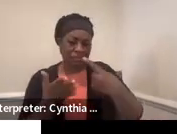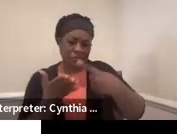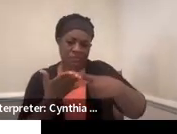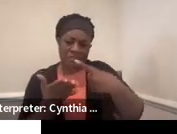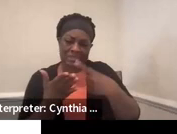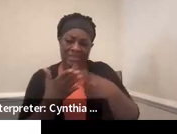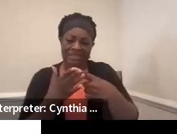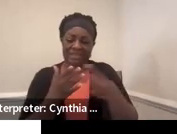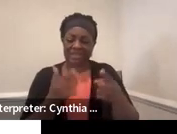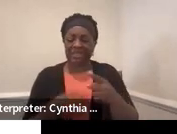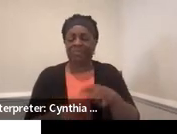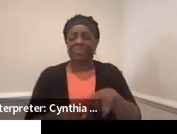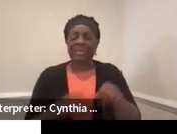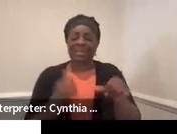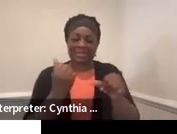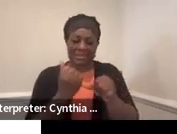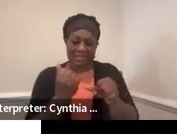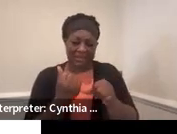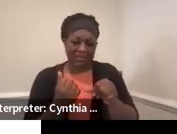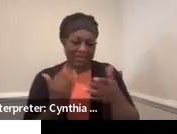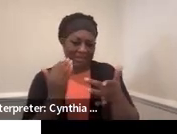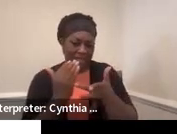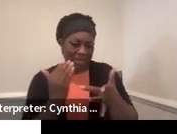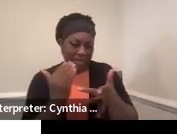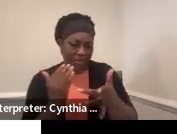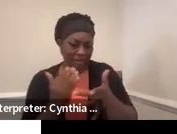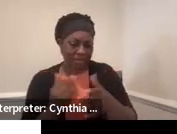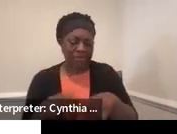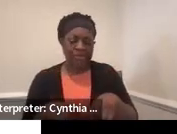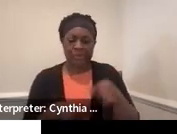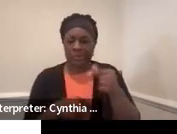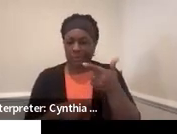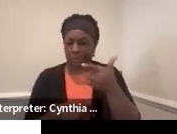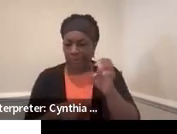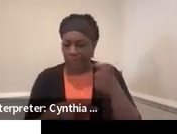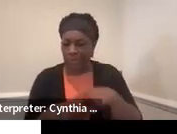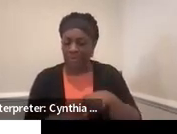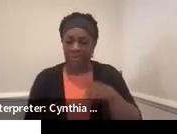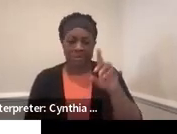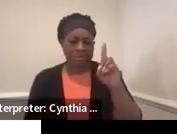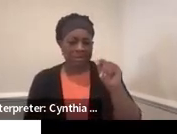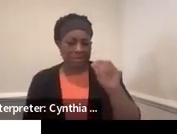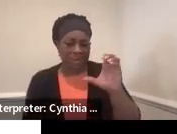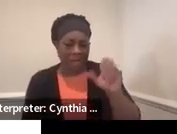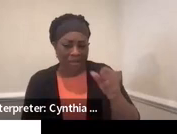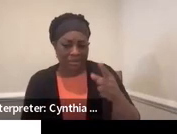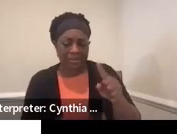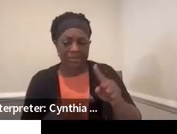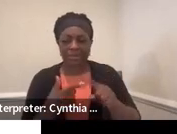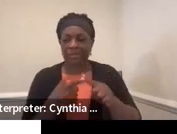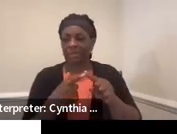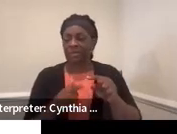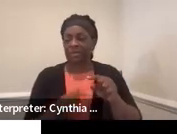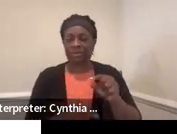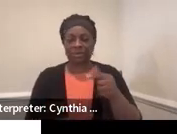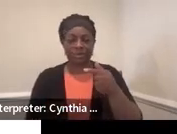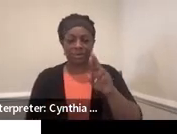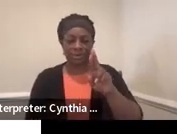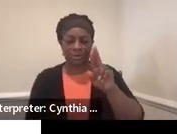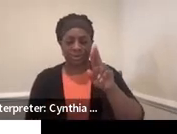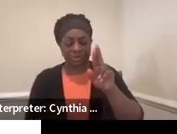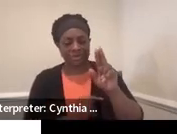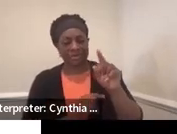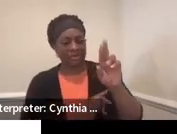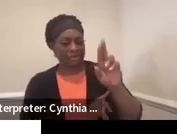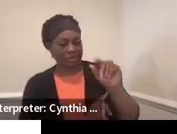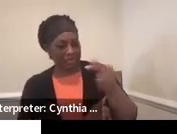assistive technology, ways to use Google Docs, ways to use graphic organizers, all of